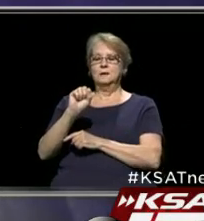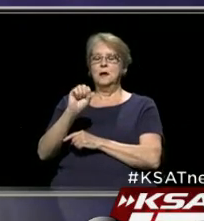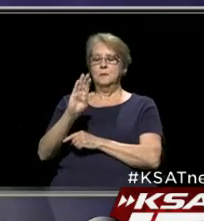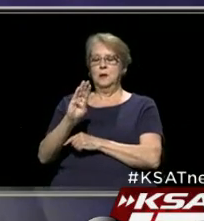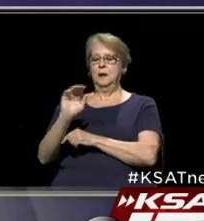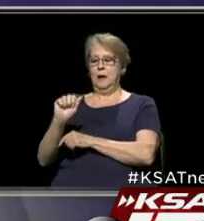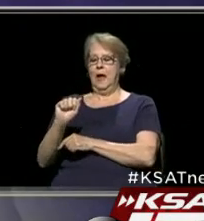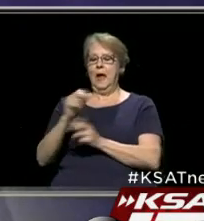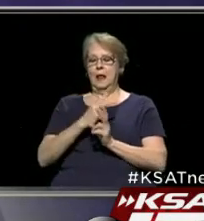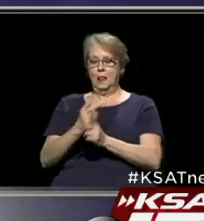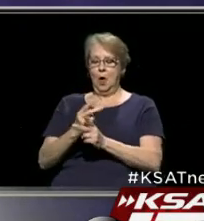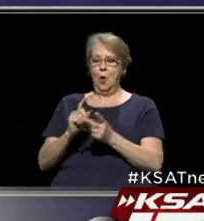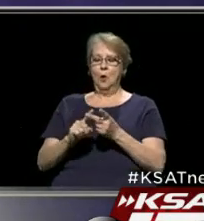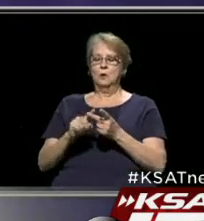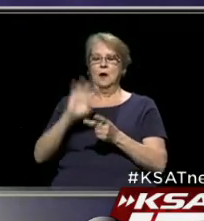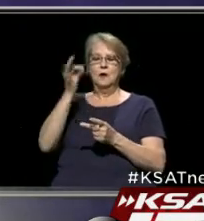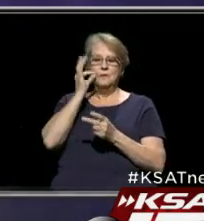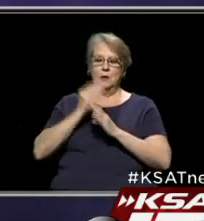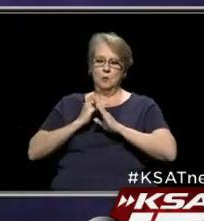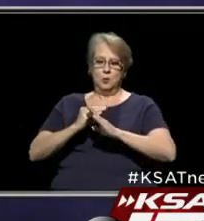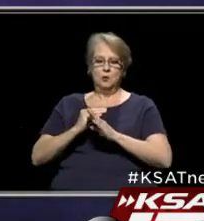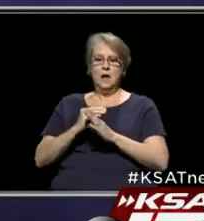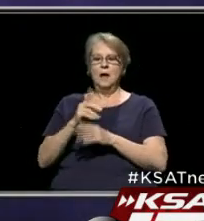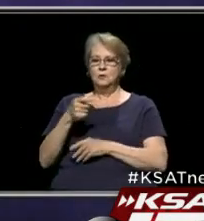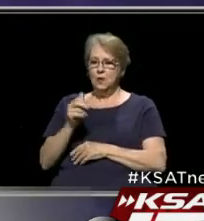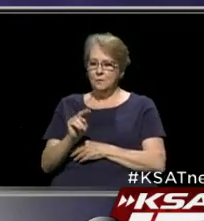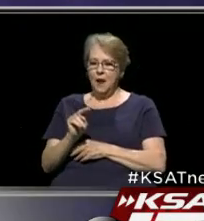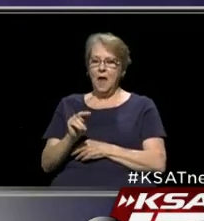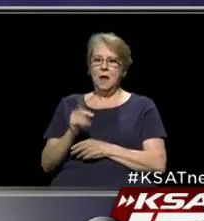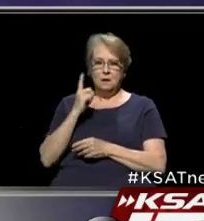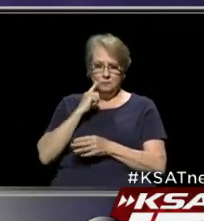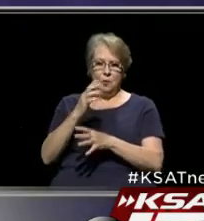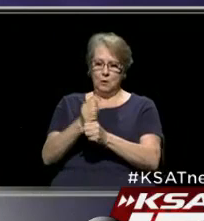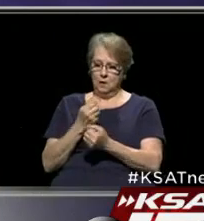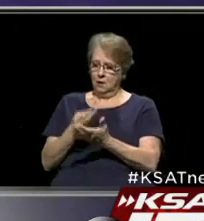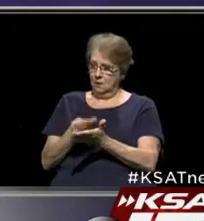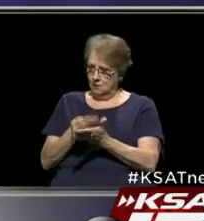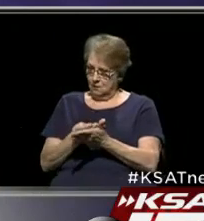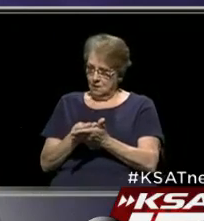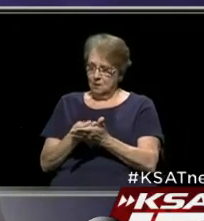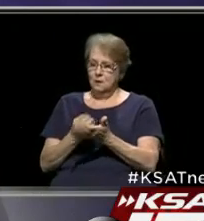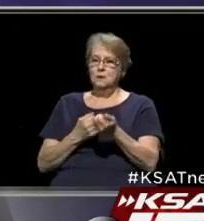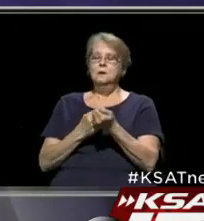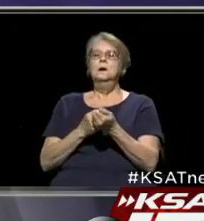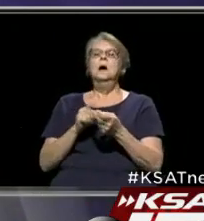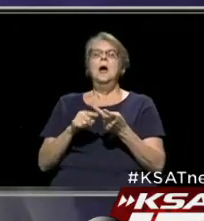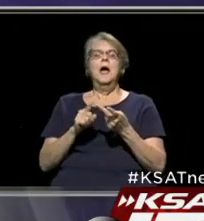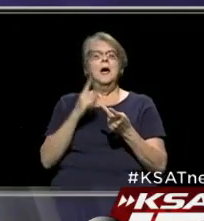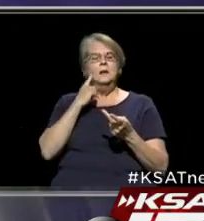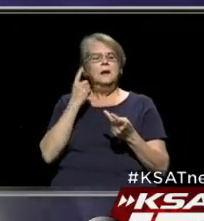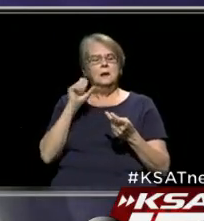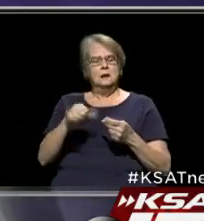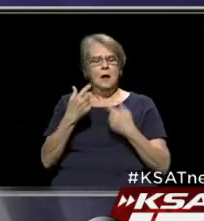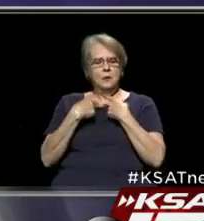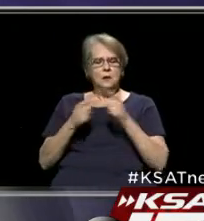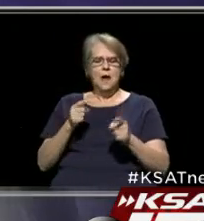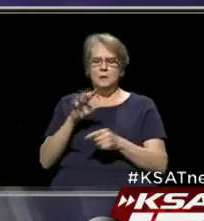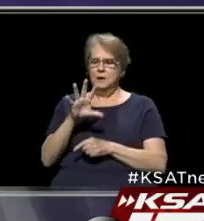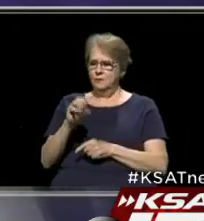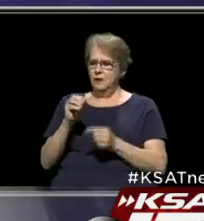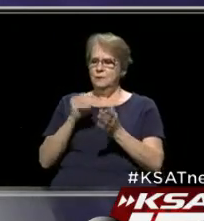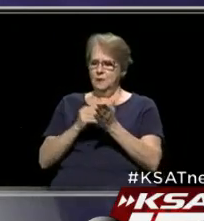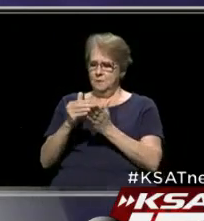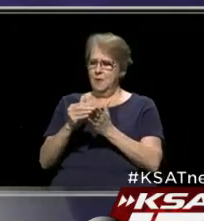payroll protection plans that are available out there for funding. Another announcement, I believe today, some $50 million